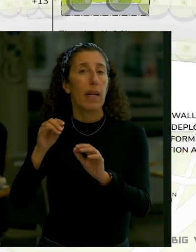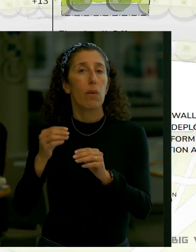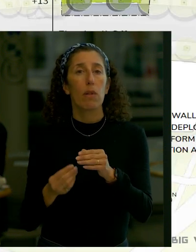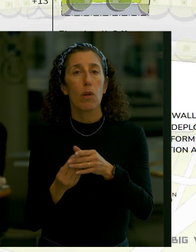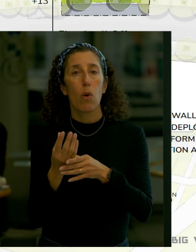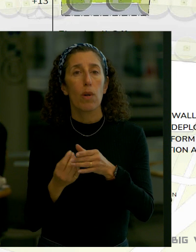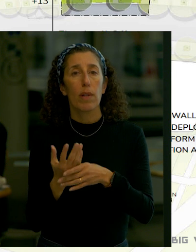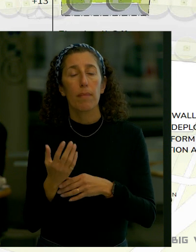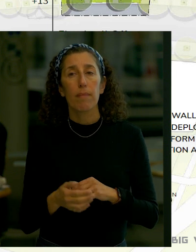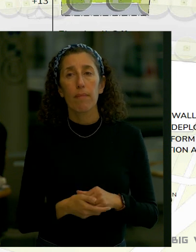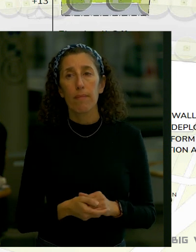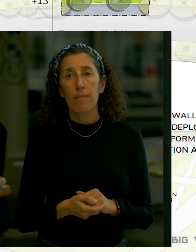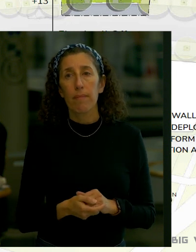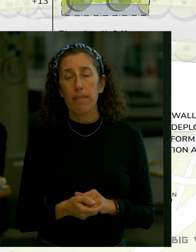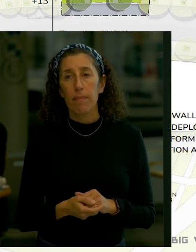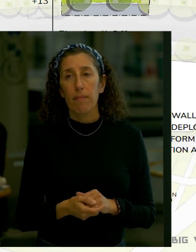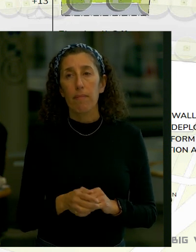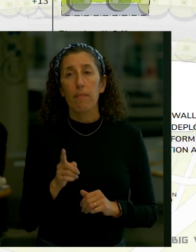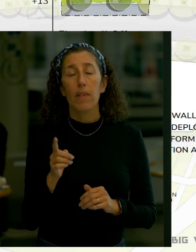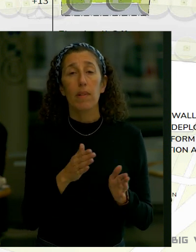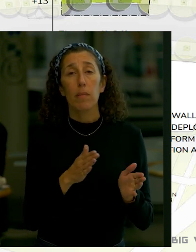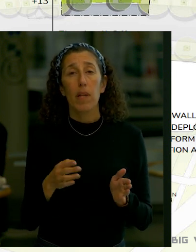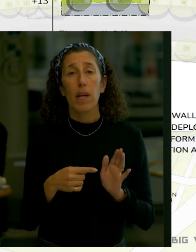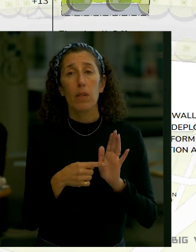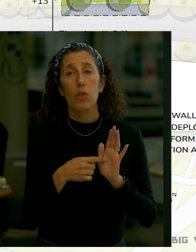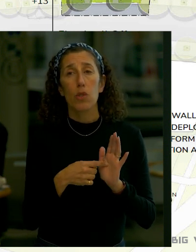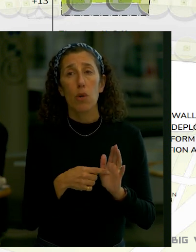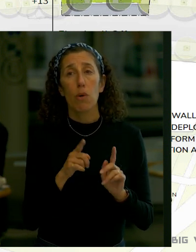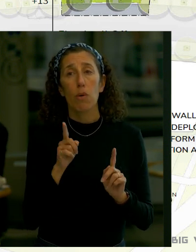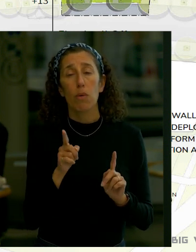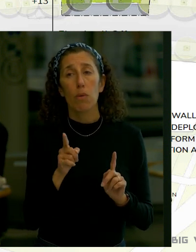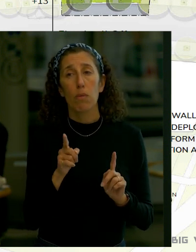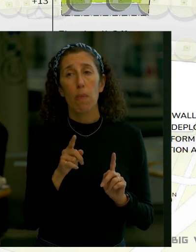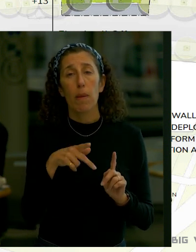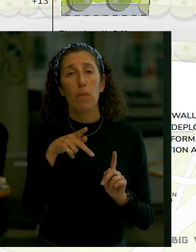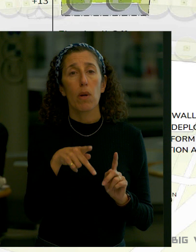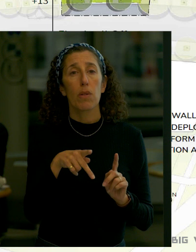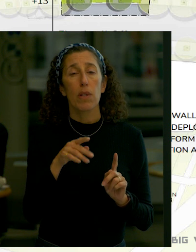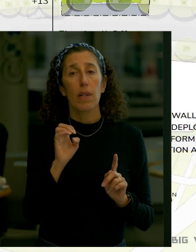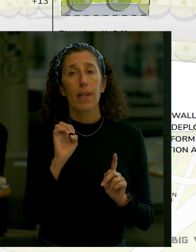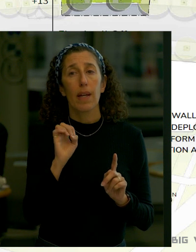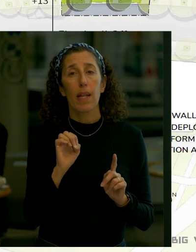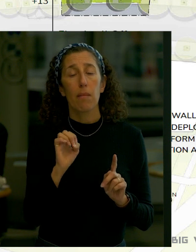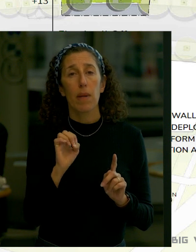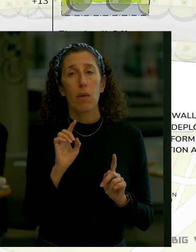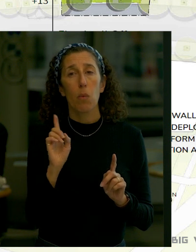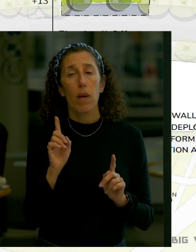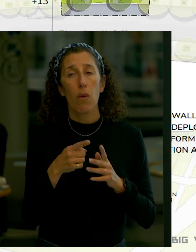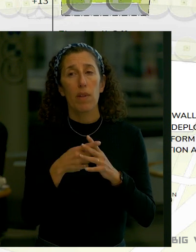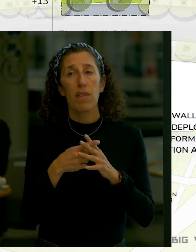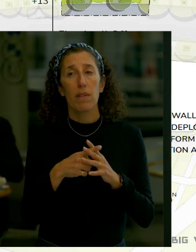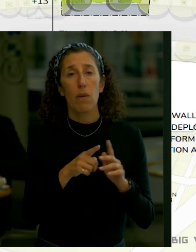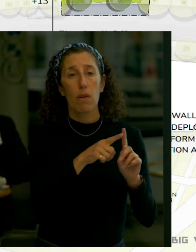so here's the plan we have um and you can see the project elements begin sort of halfway through the park and